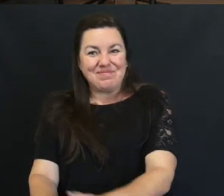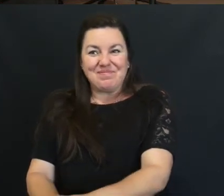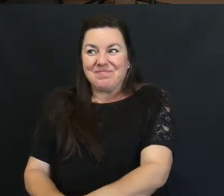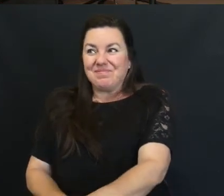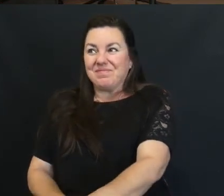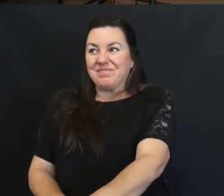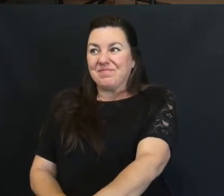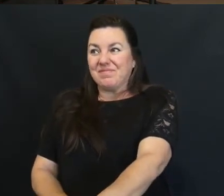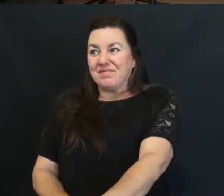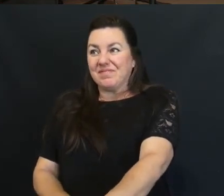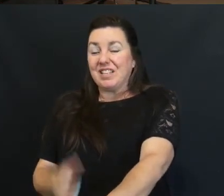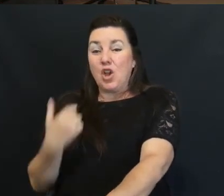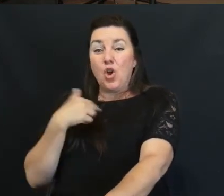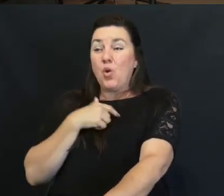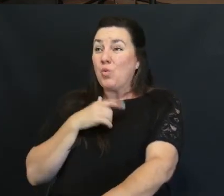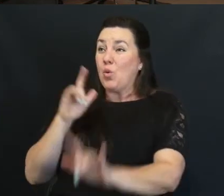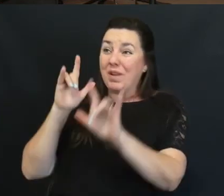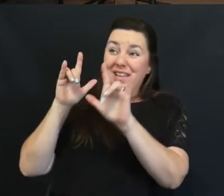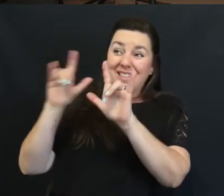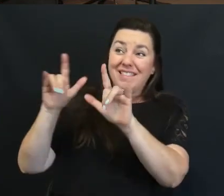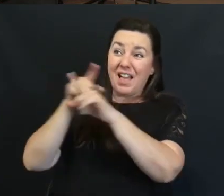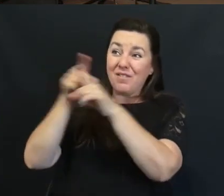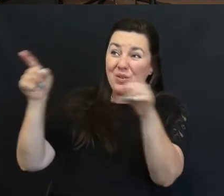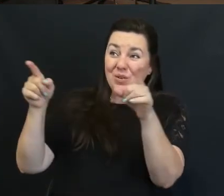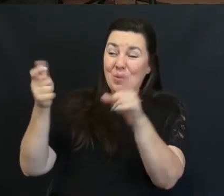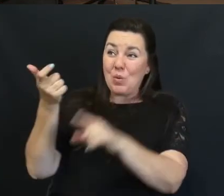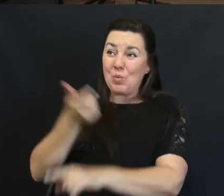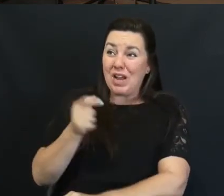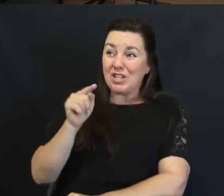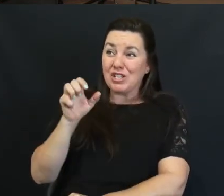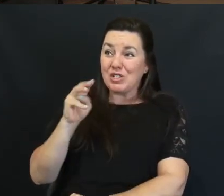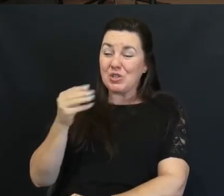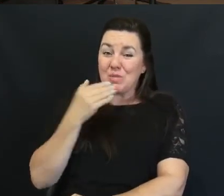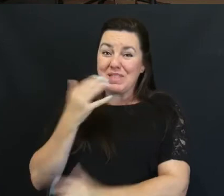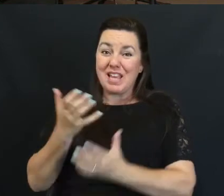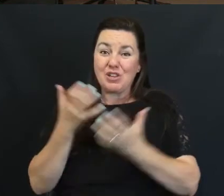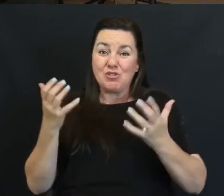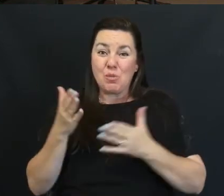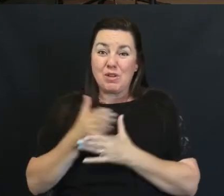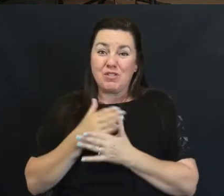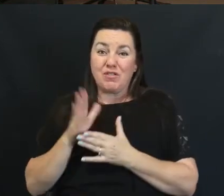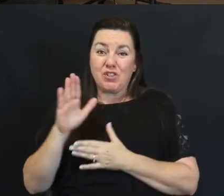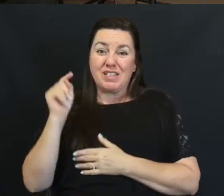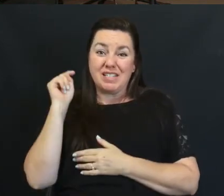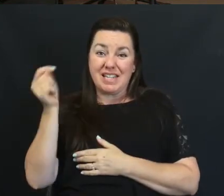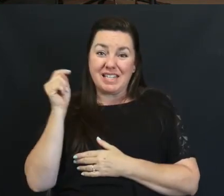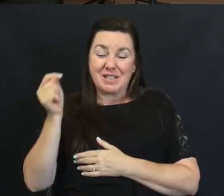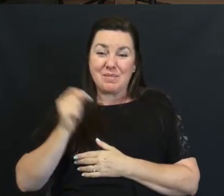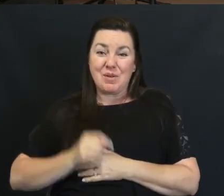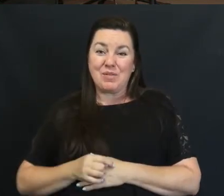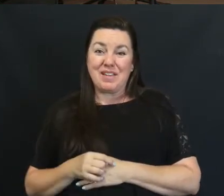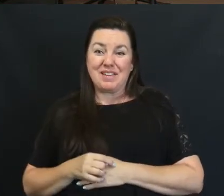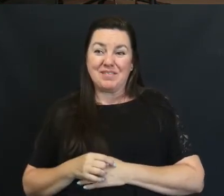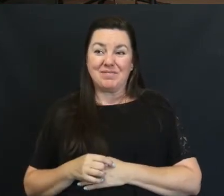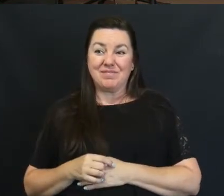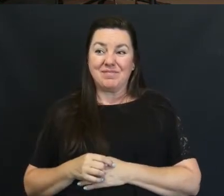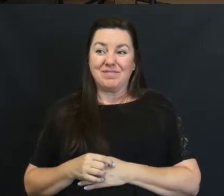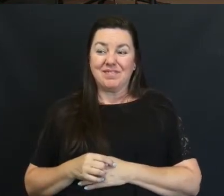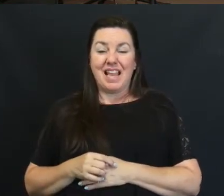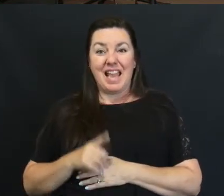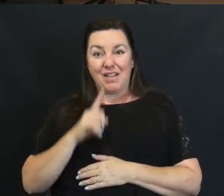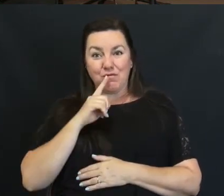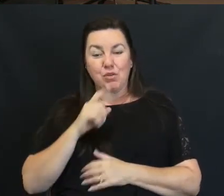Well we Love you Guys Watching on Zoom Boom so Thank you So thank much For sharing Your testimony And for Staying